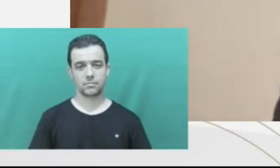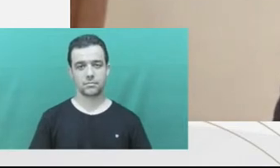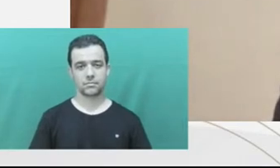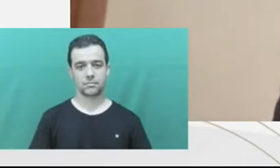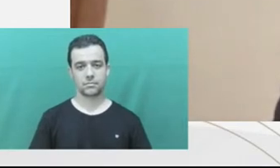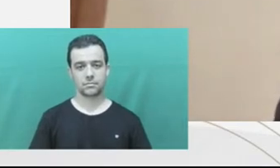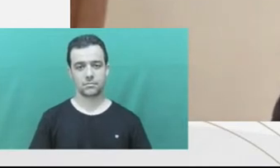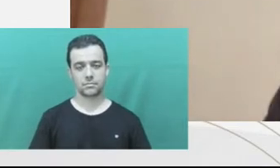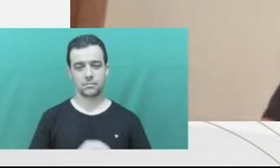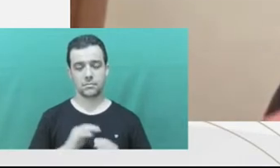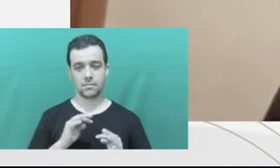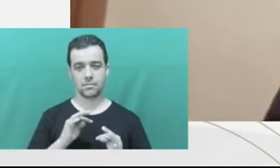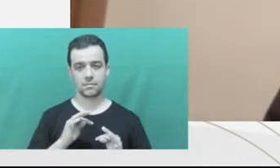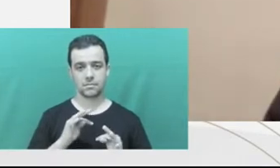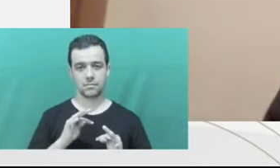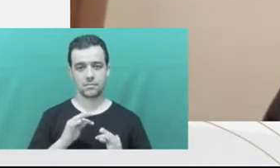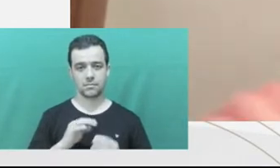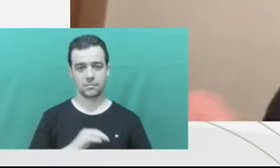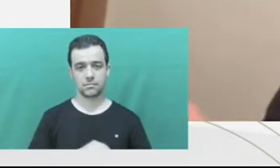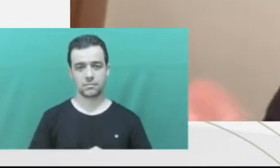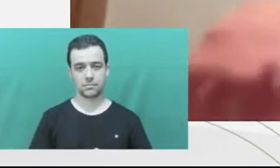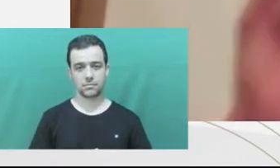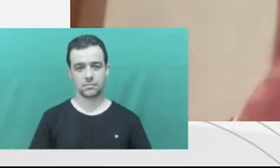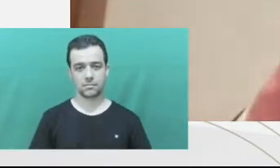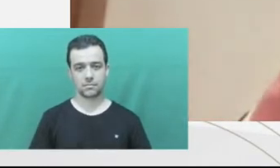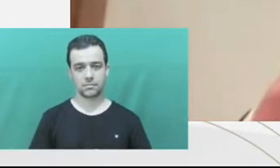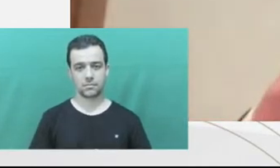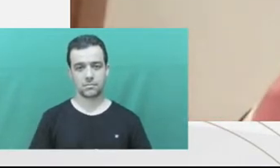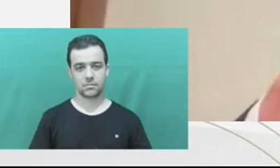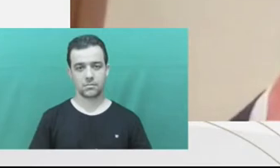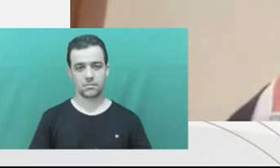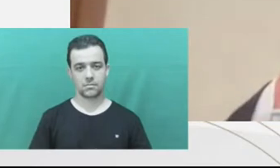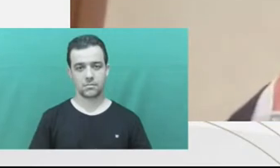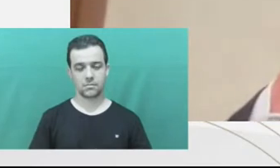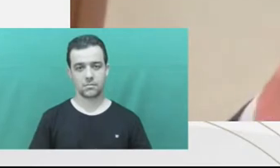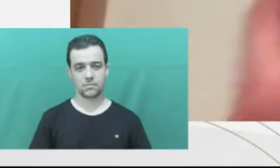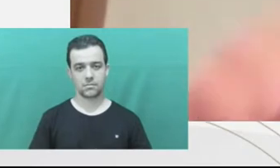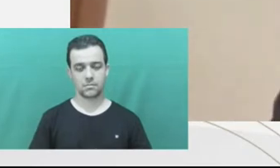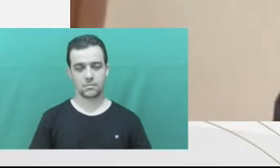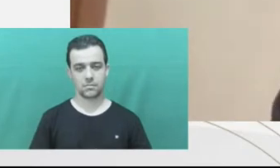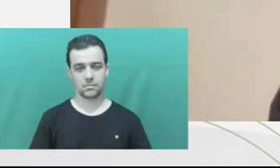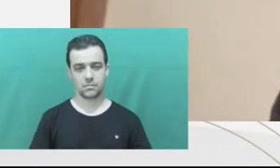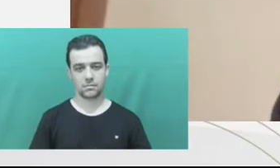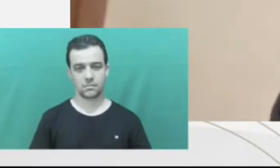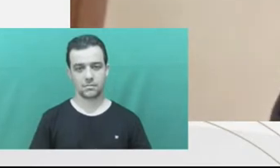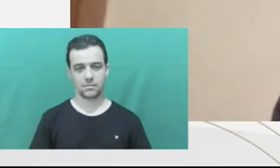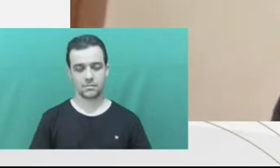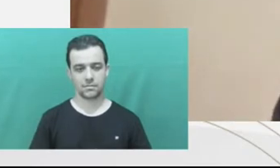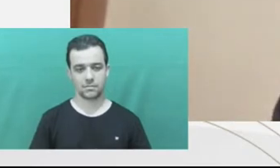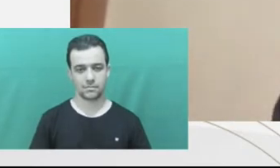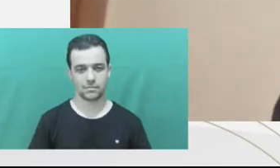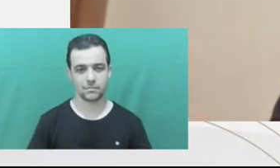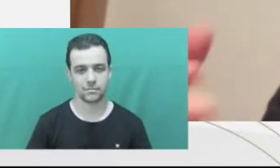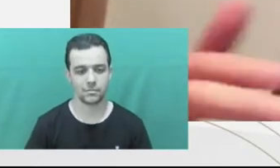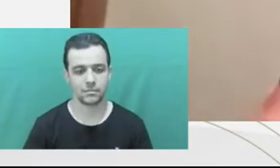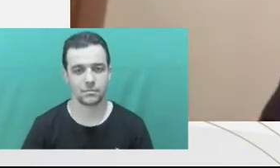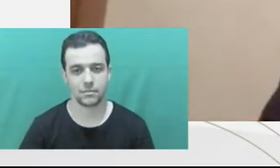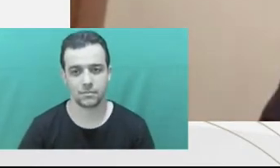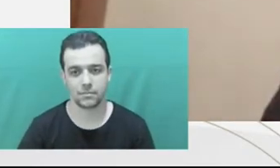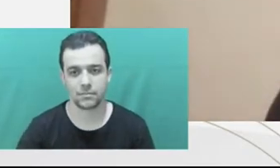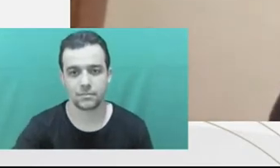of will? There is also the confidentiality issues during the